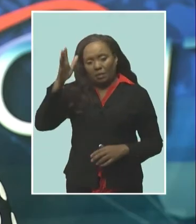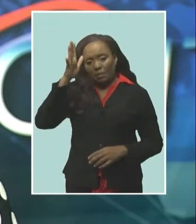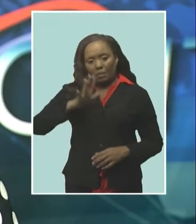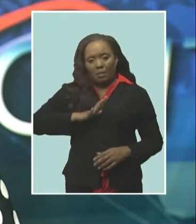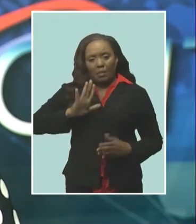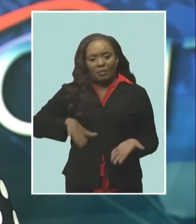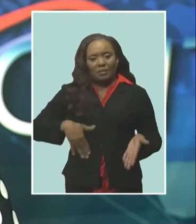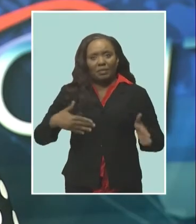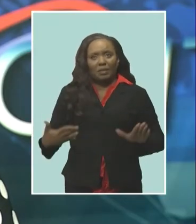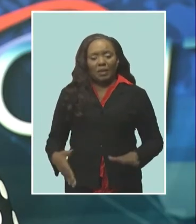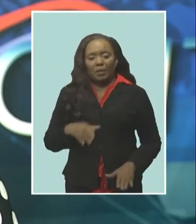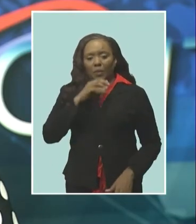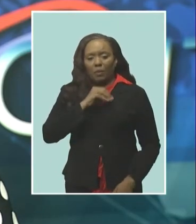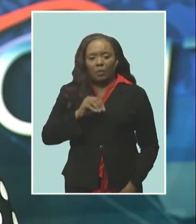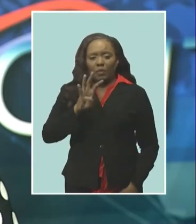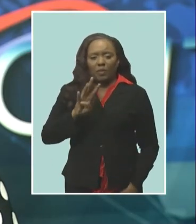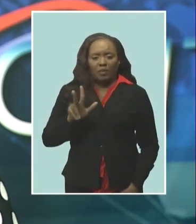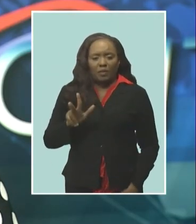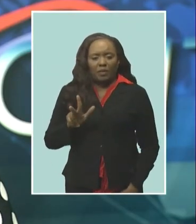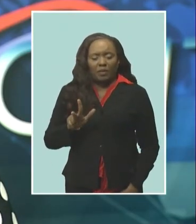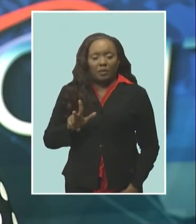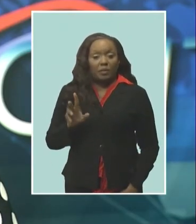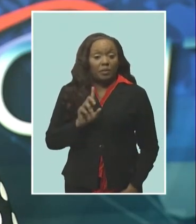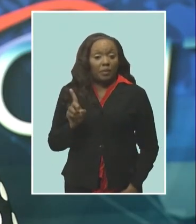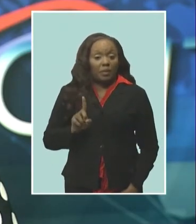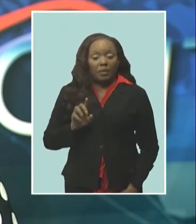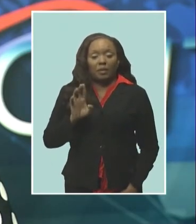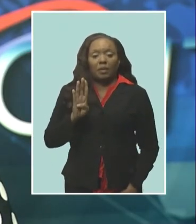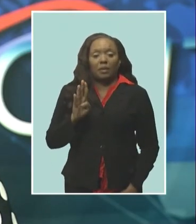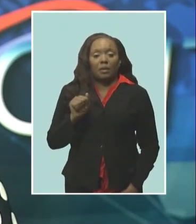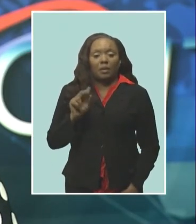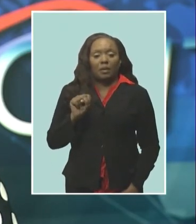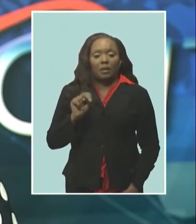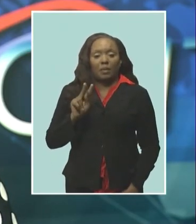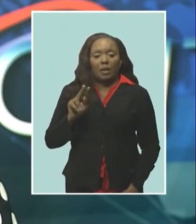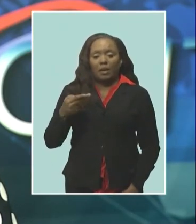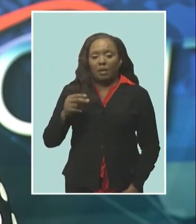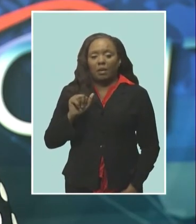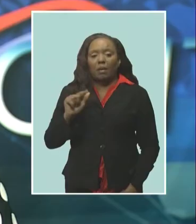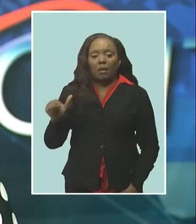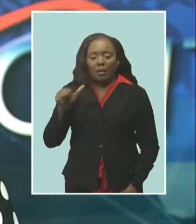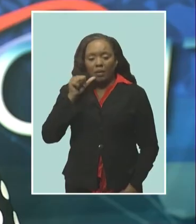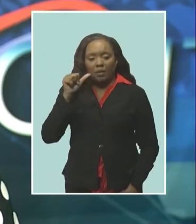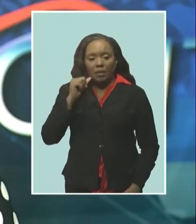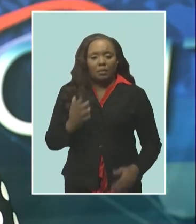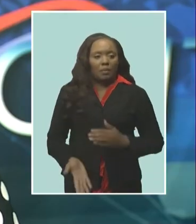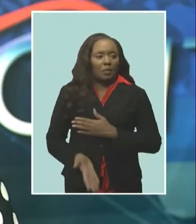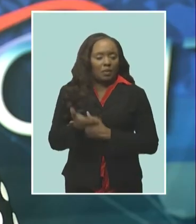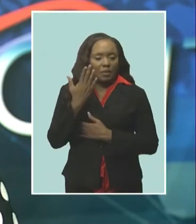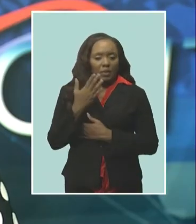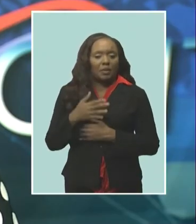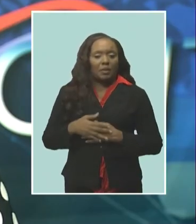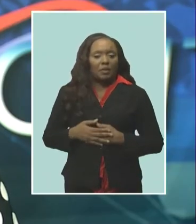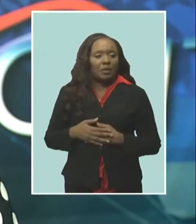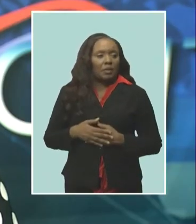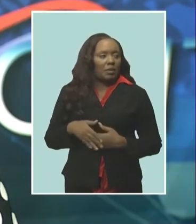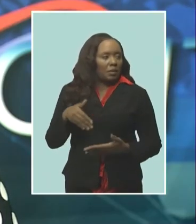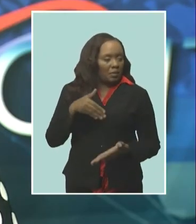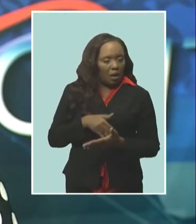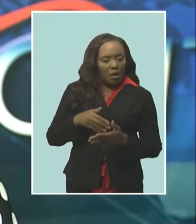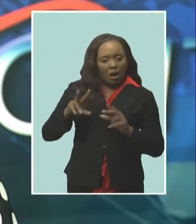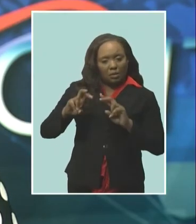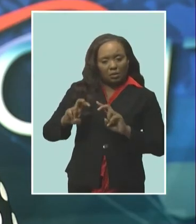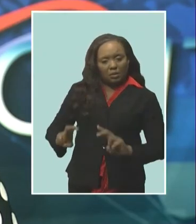old man he was discovered dead at his bank hall main road residence yesterday morning he was pronounced dead at the